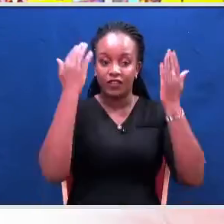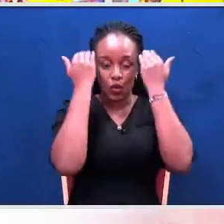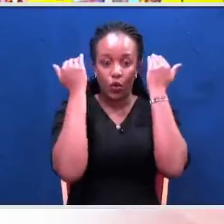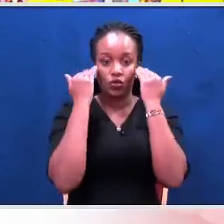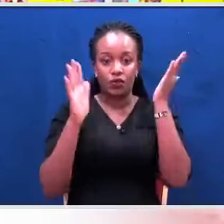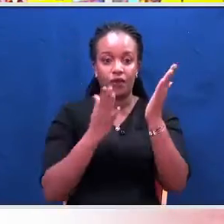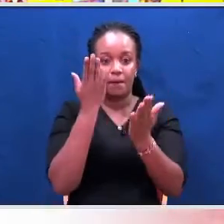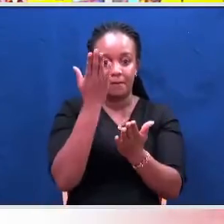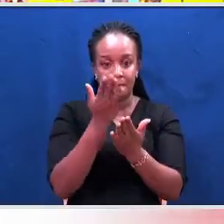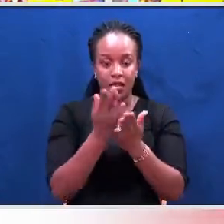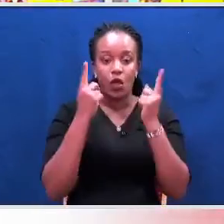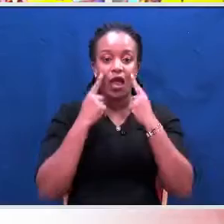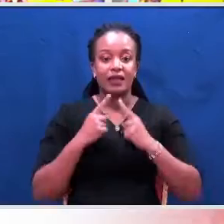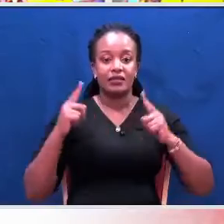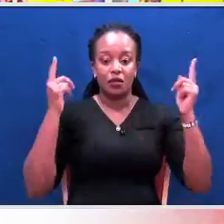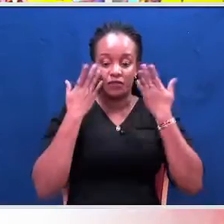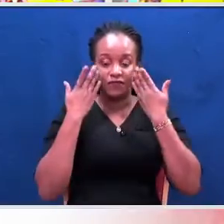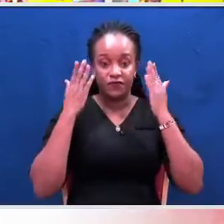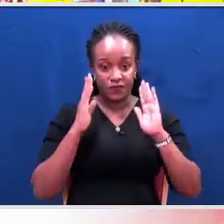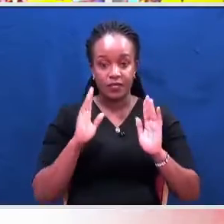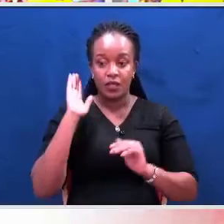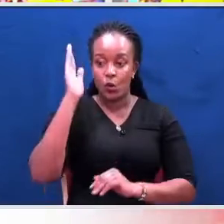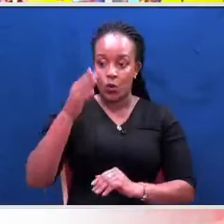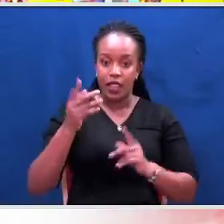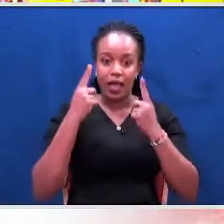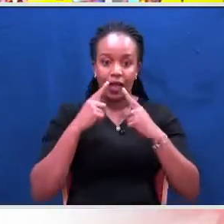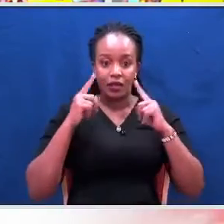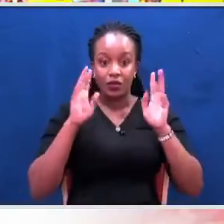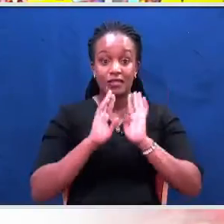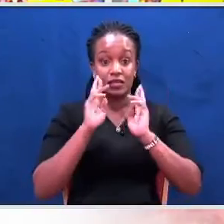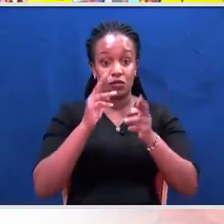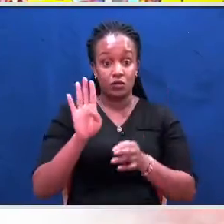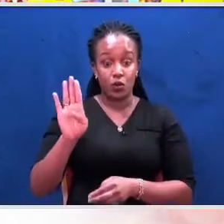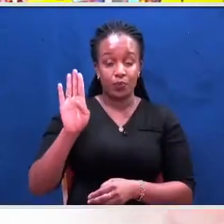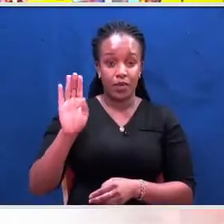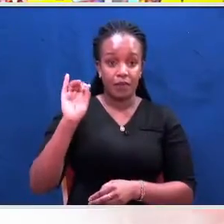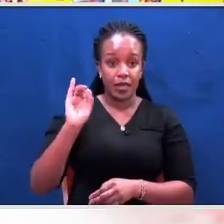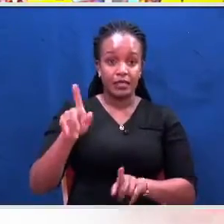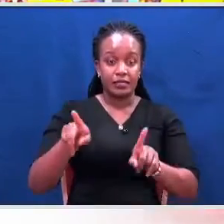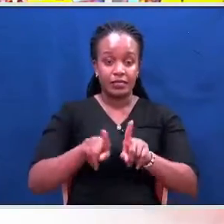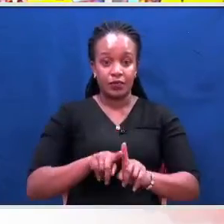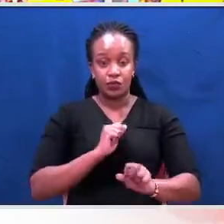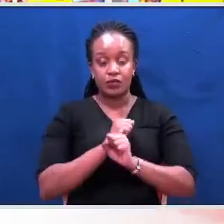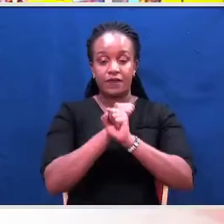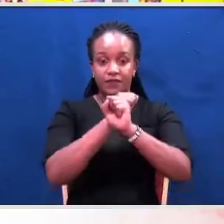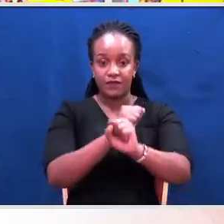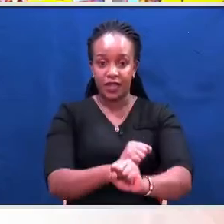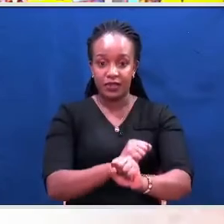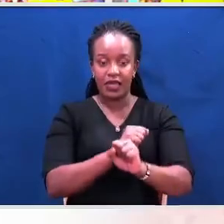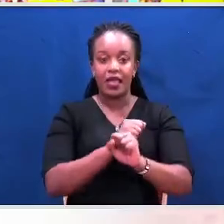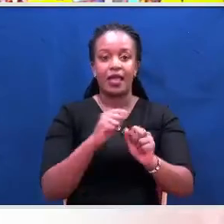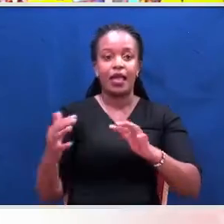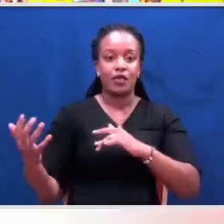the BBI case. Top legal minds, both the old and new, took time to defend their arguments. And as David